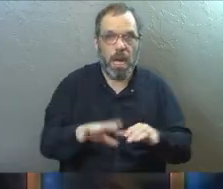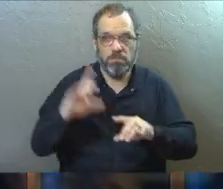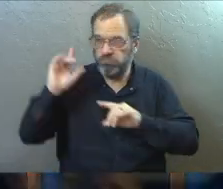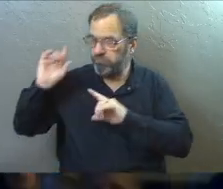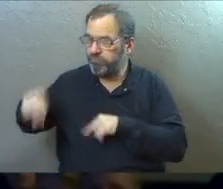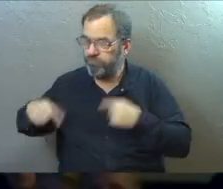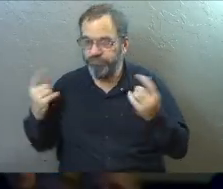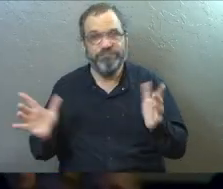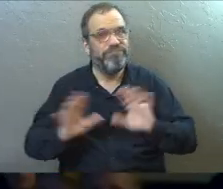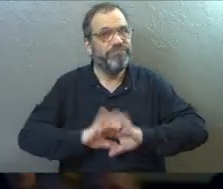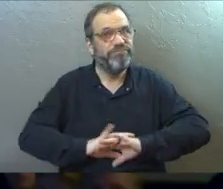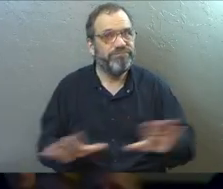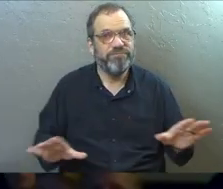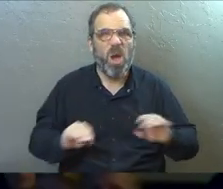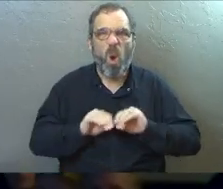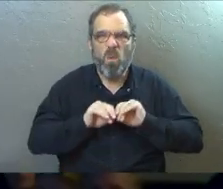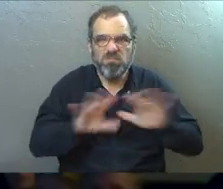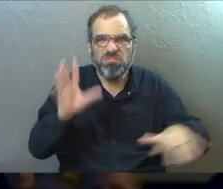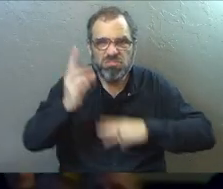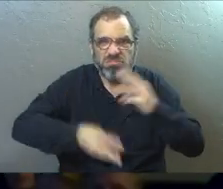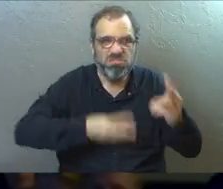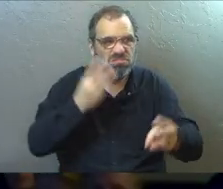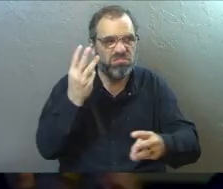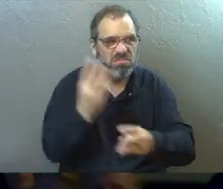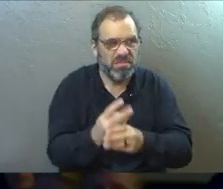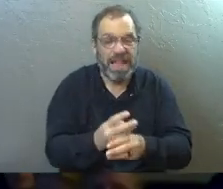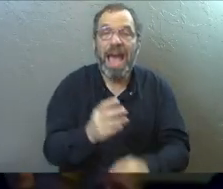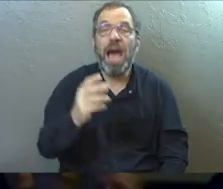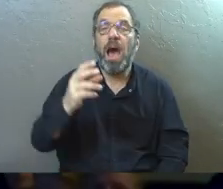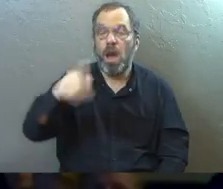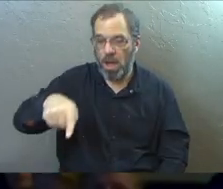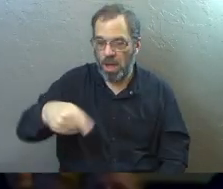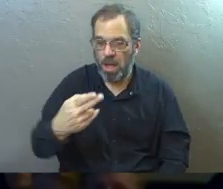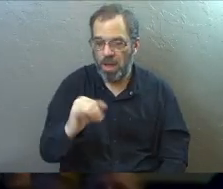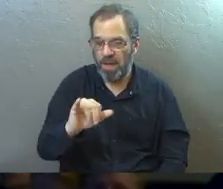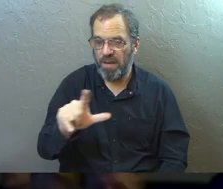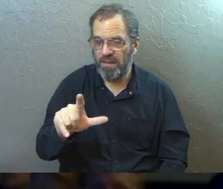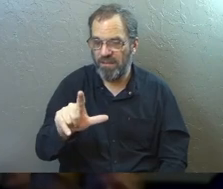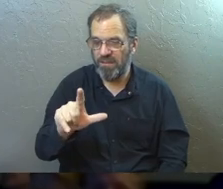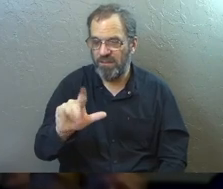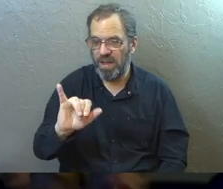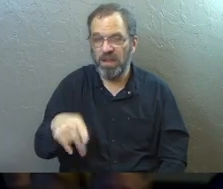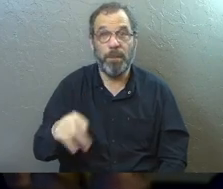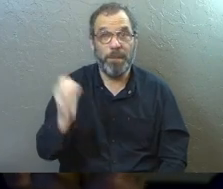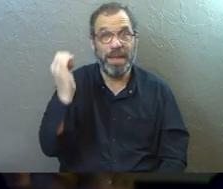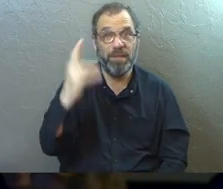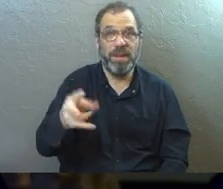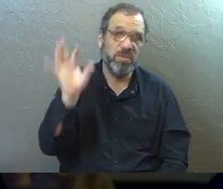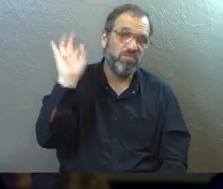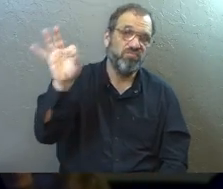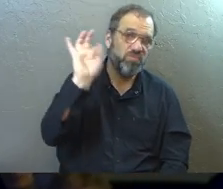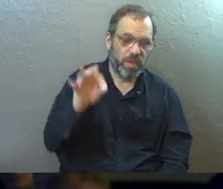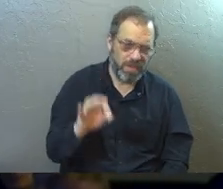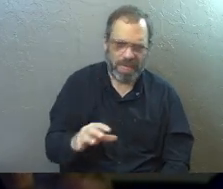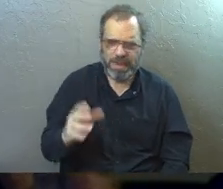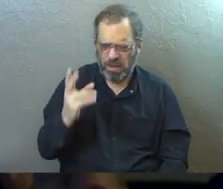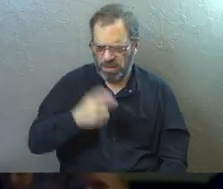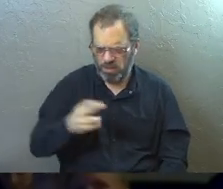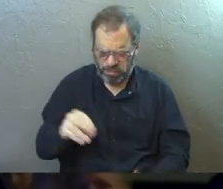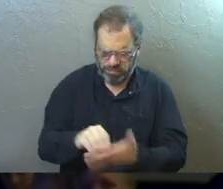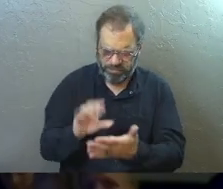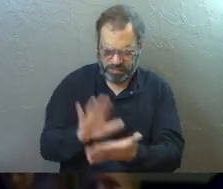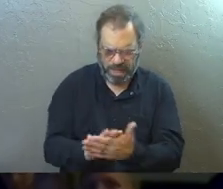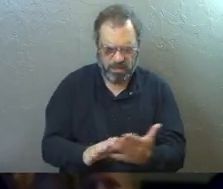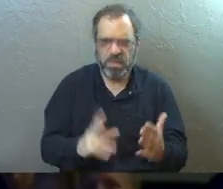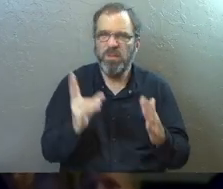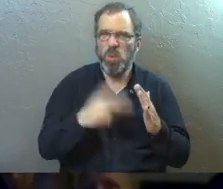to them. And Philip is doing it. And there's historical references. It's very